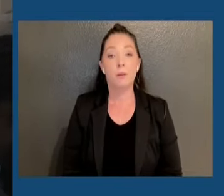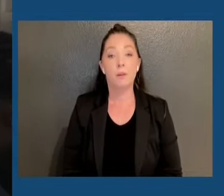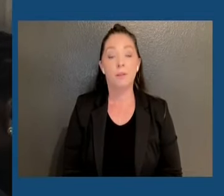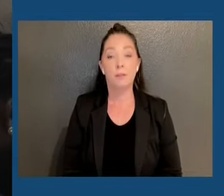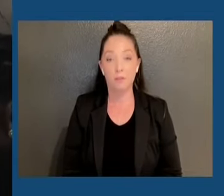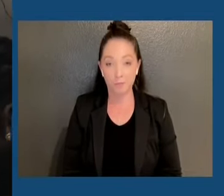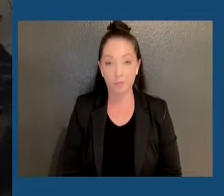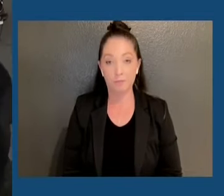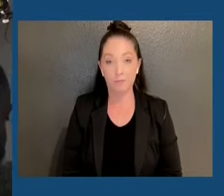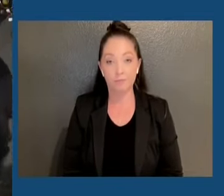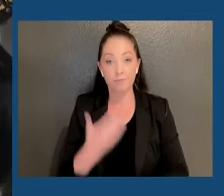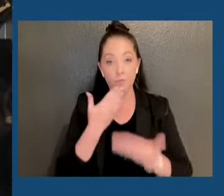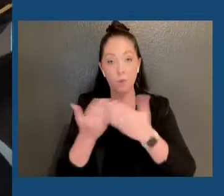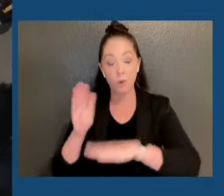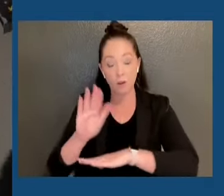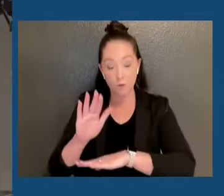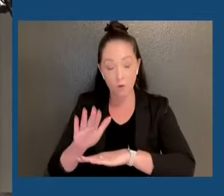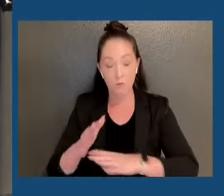Good afternoon, everyone.